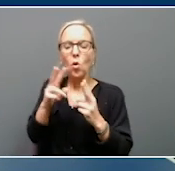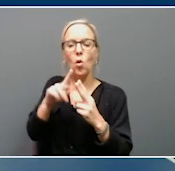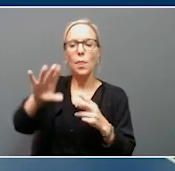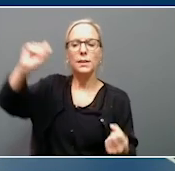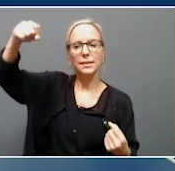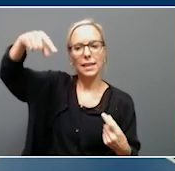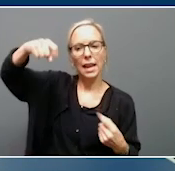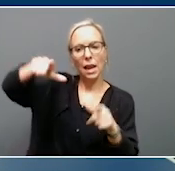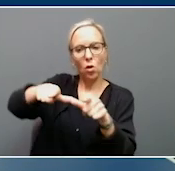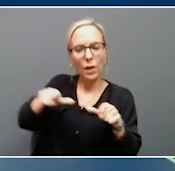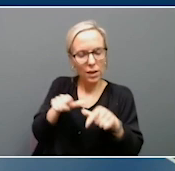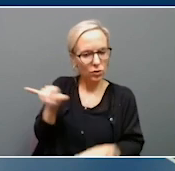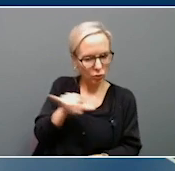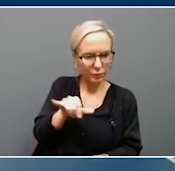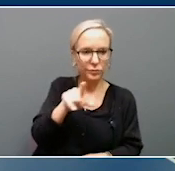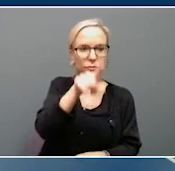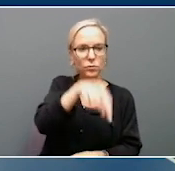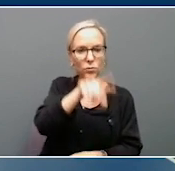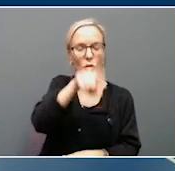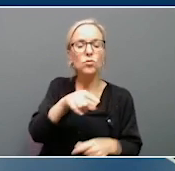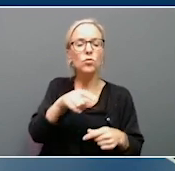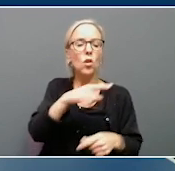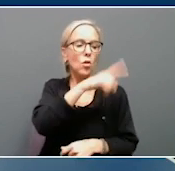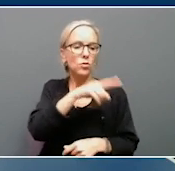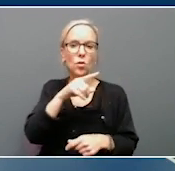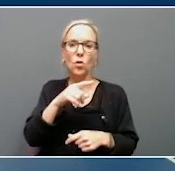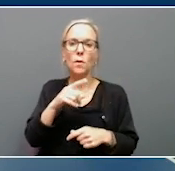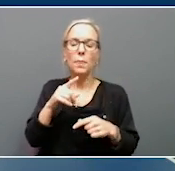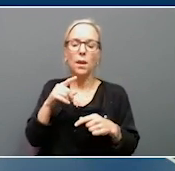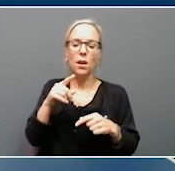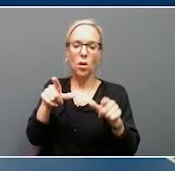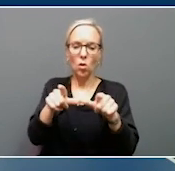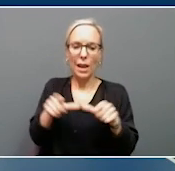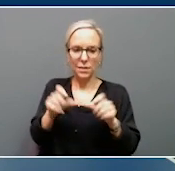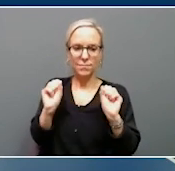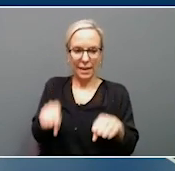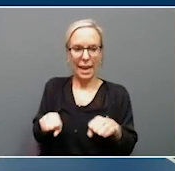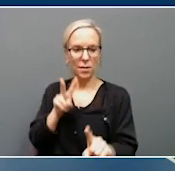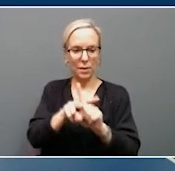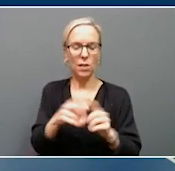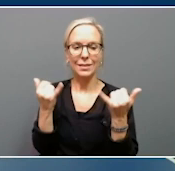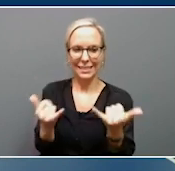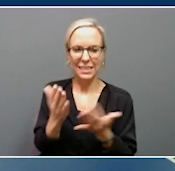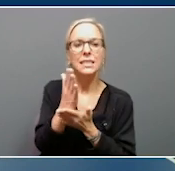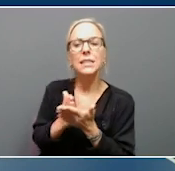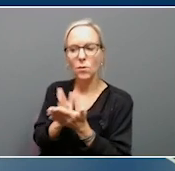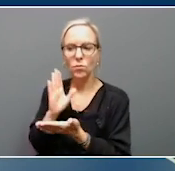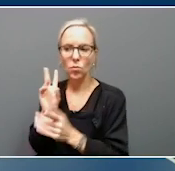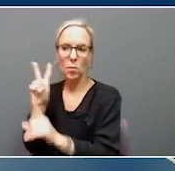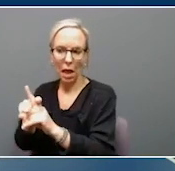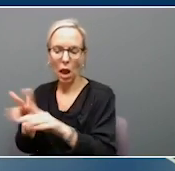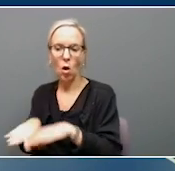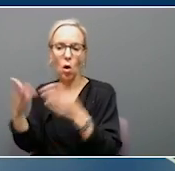locations that are eligible are on the screen right now. Now, some of them will apply and likely be open on